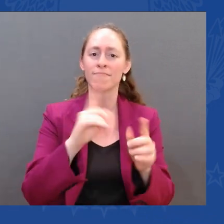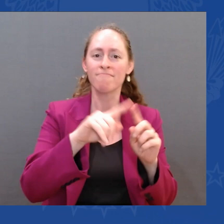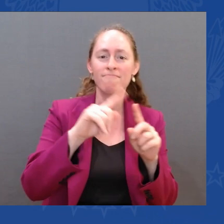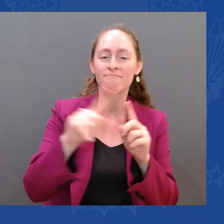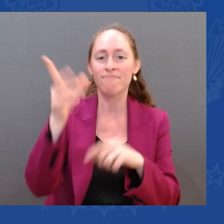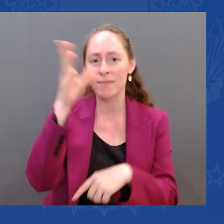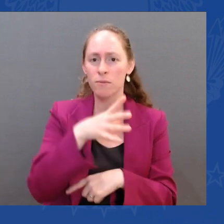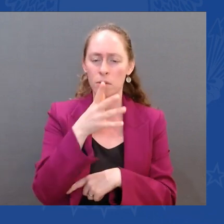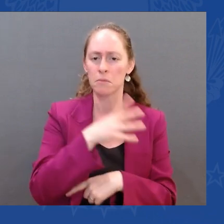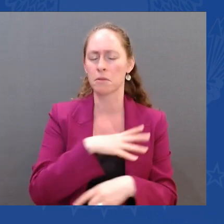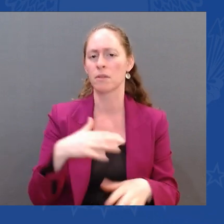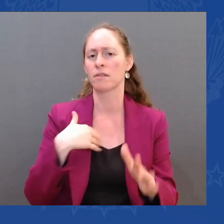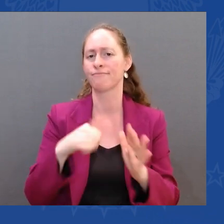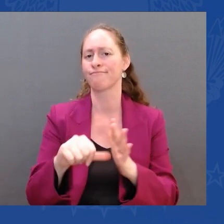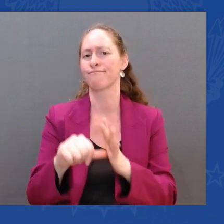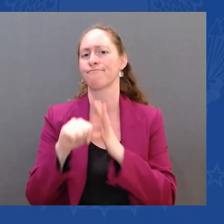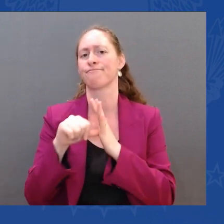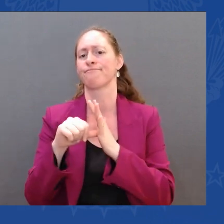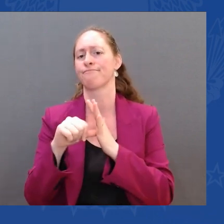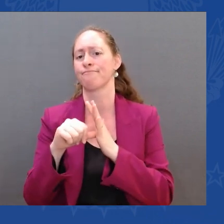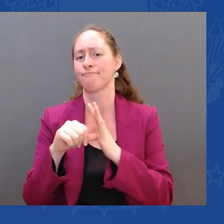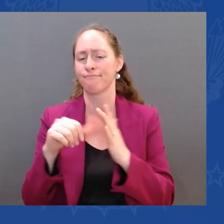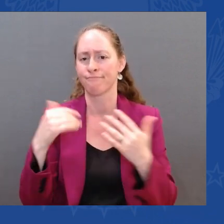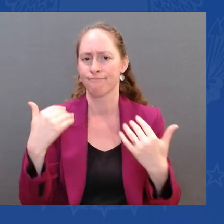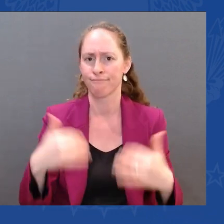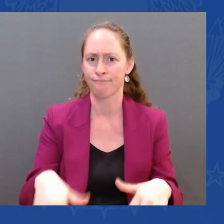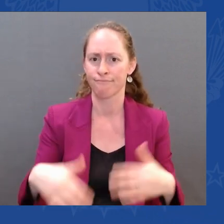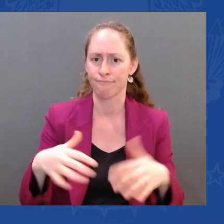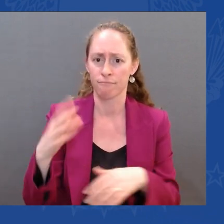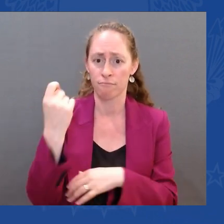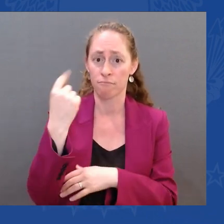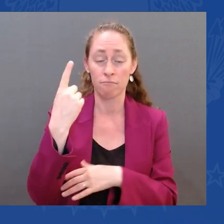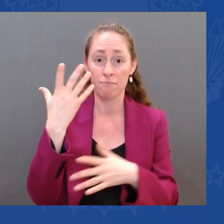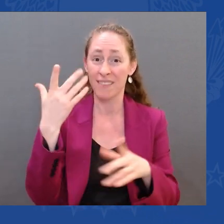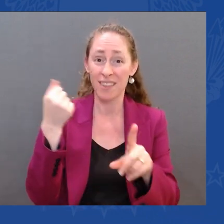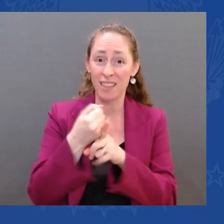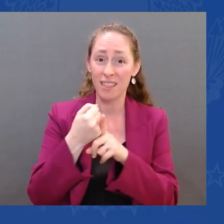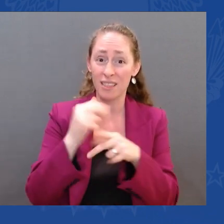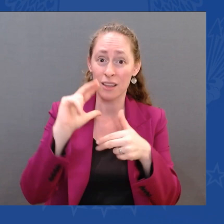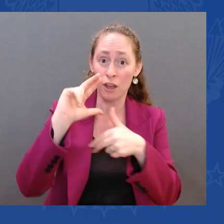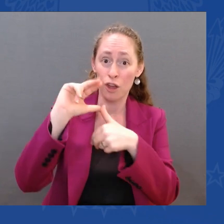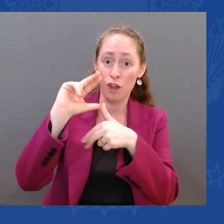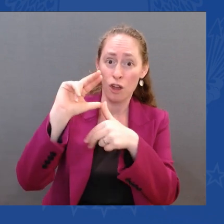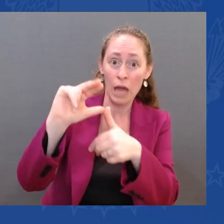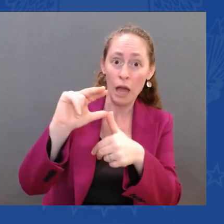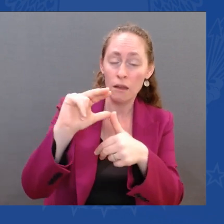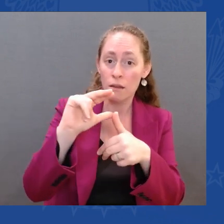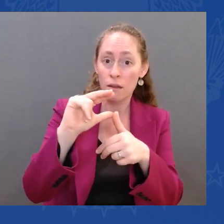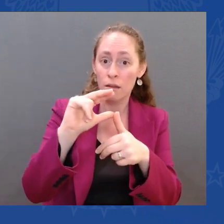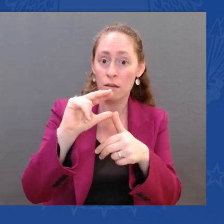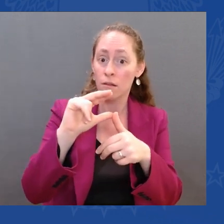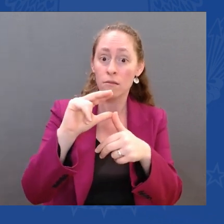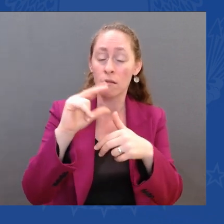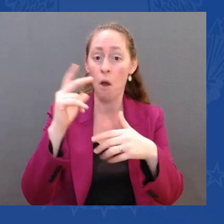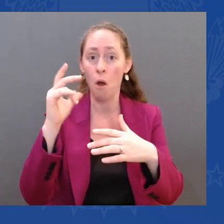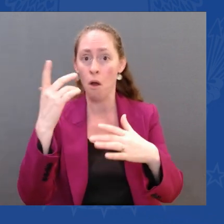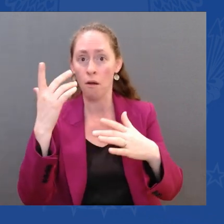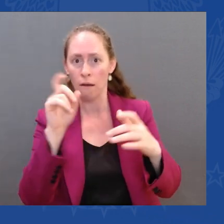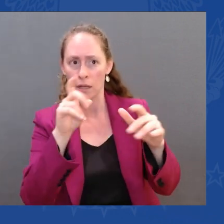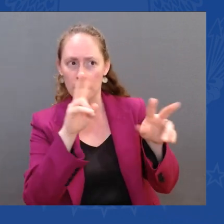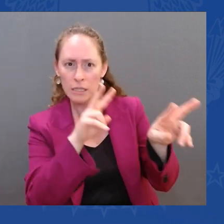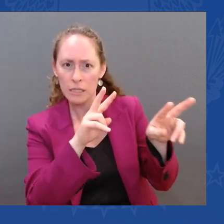predict the hurricanes, the severity of them, where they're going to land, and flying right near the heart of them. I,